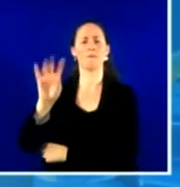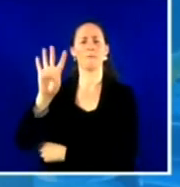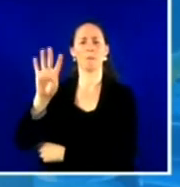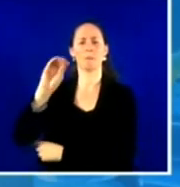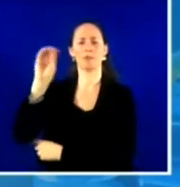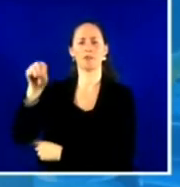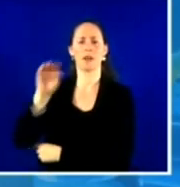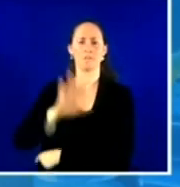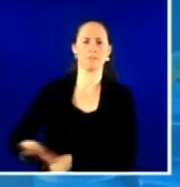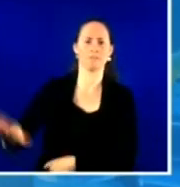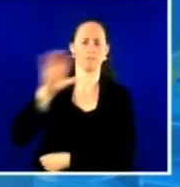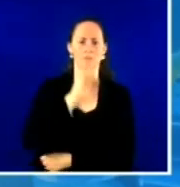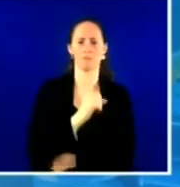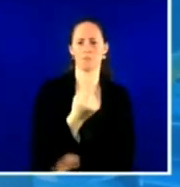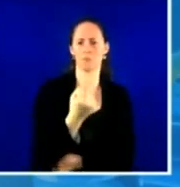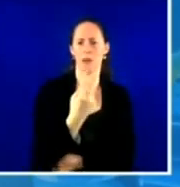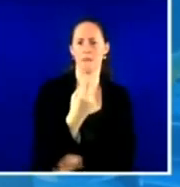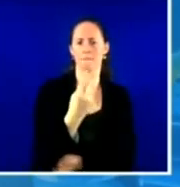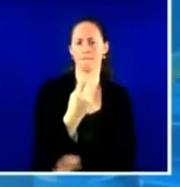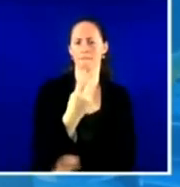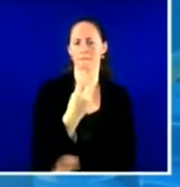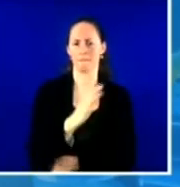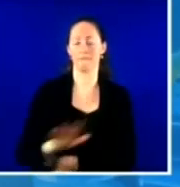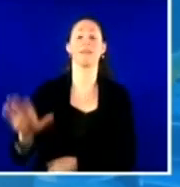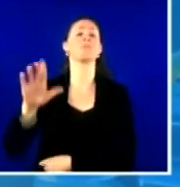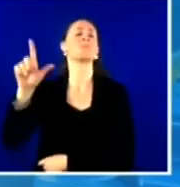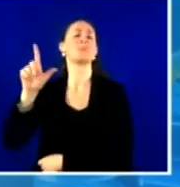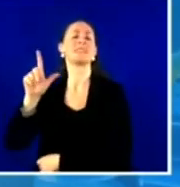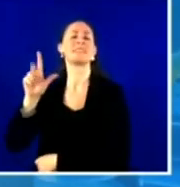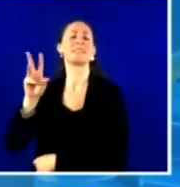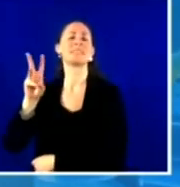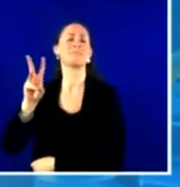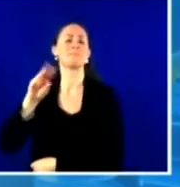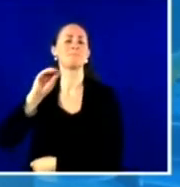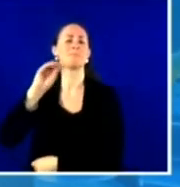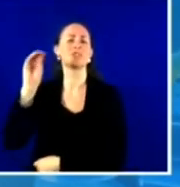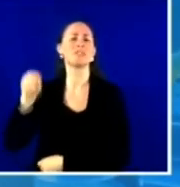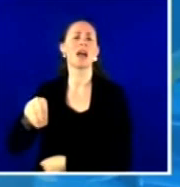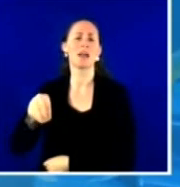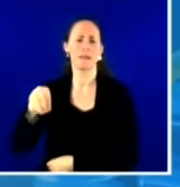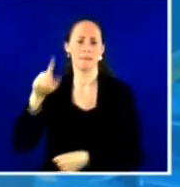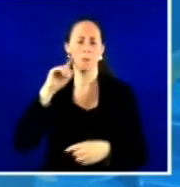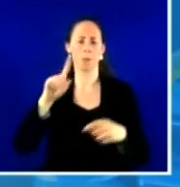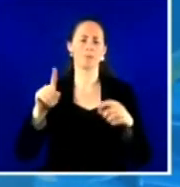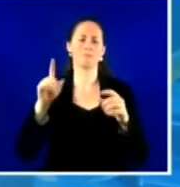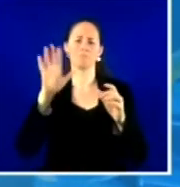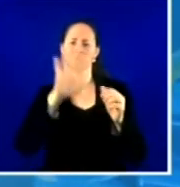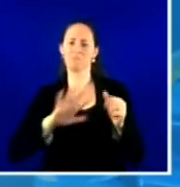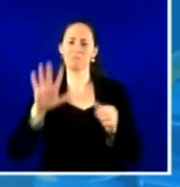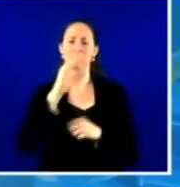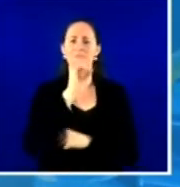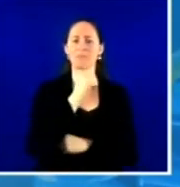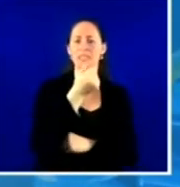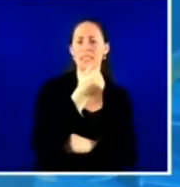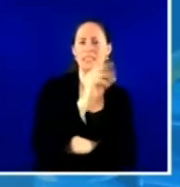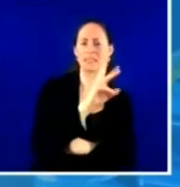percent of children aged 16 to 17 years have received at least one dose of vaccine.